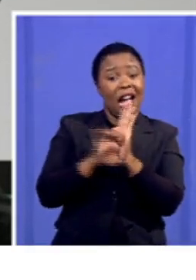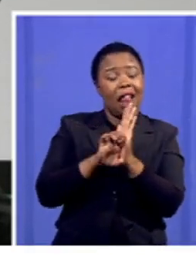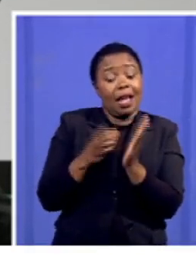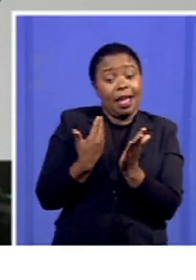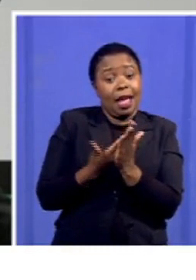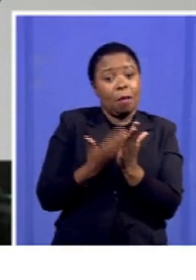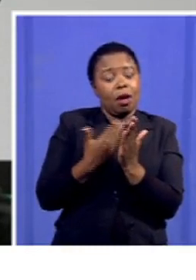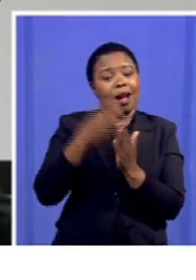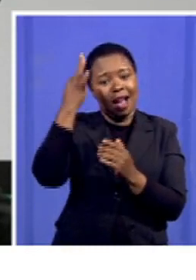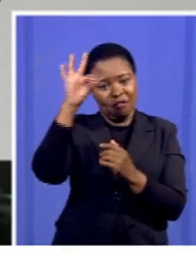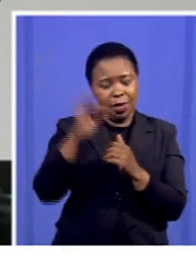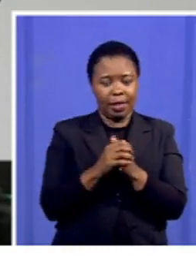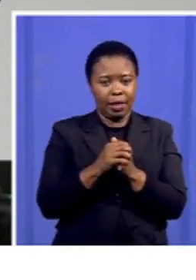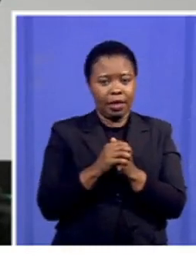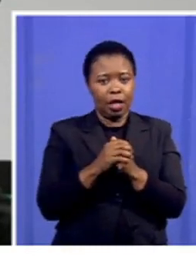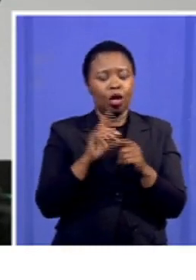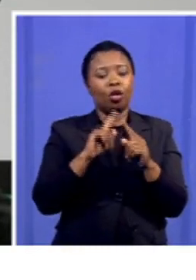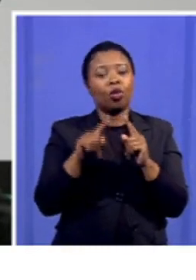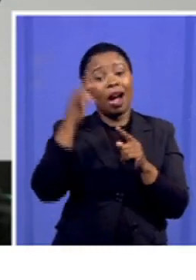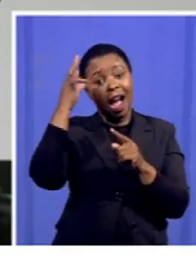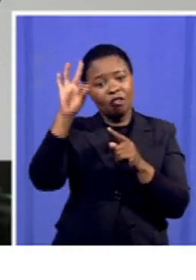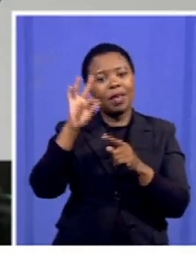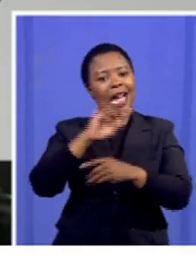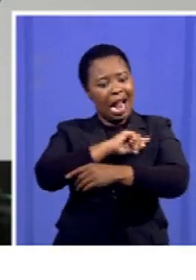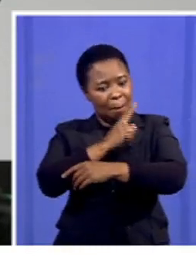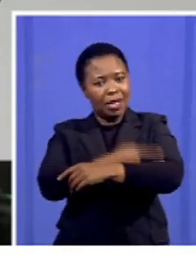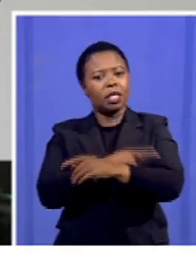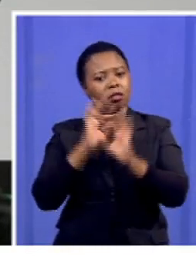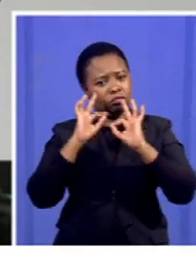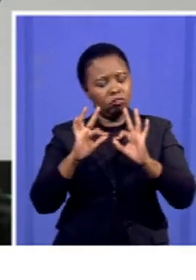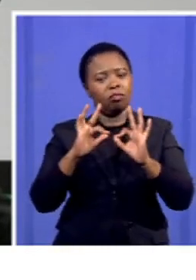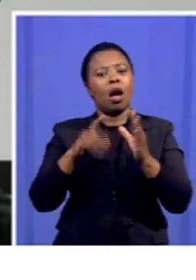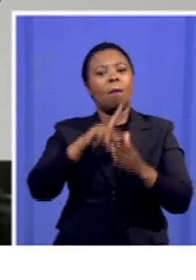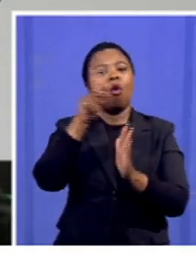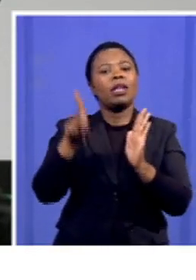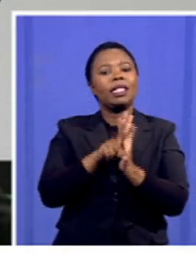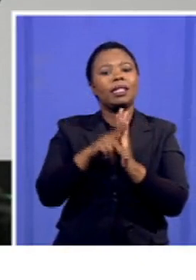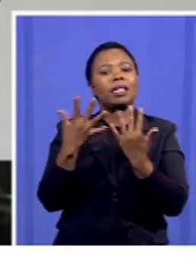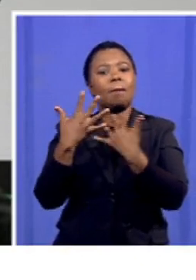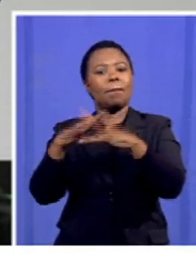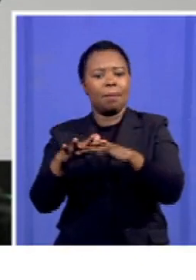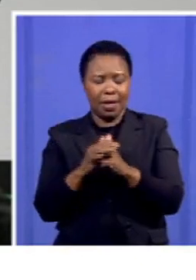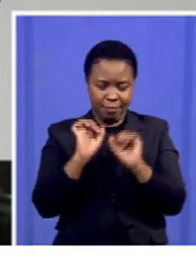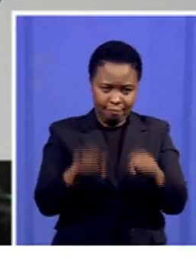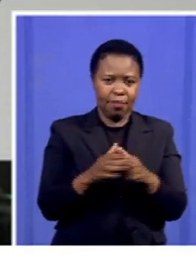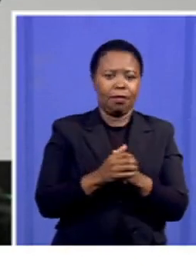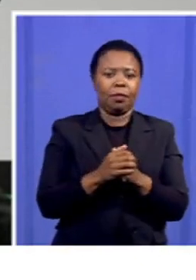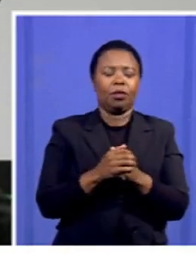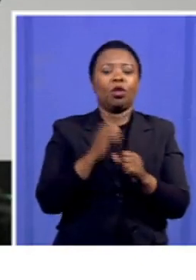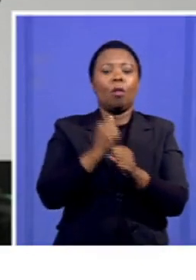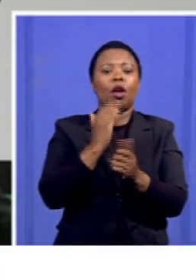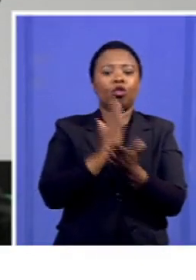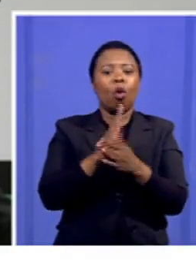The state has to have the capacity to implement the policies and to ensure that it is able to create the conditions